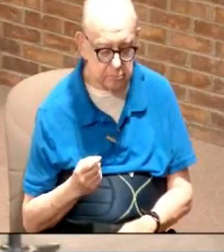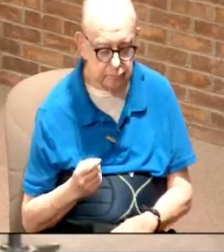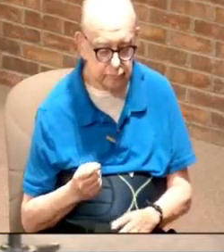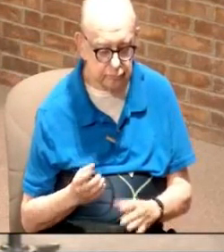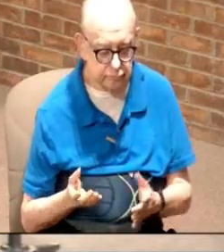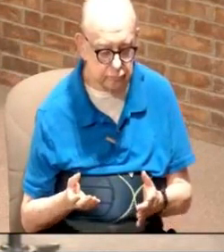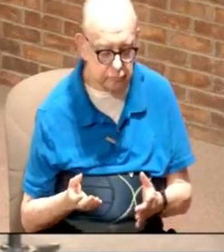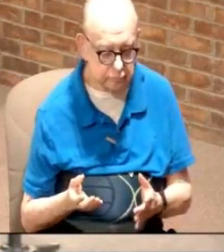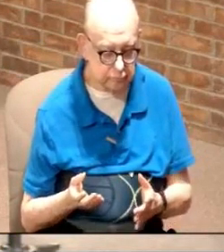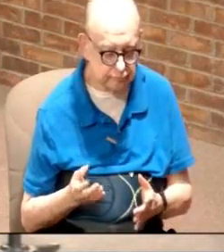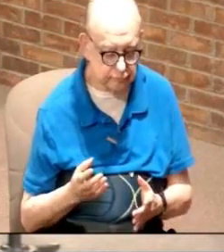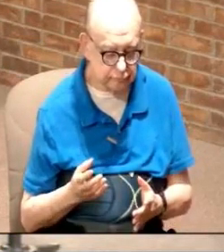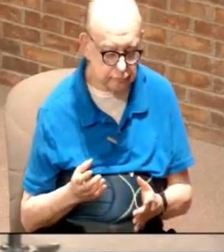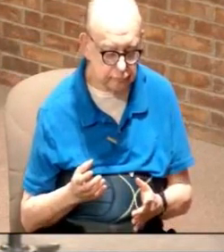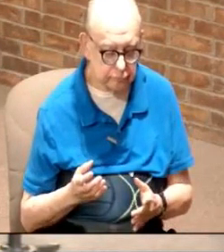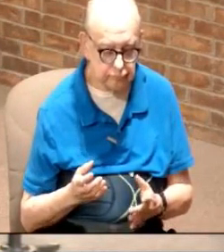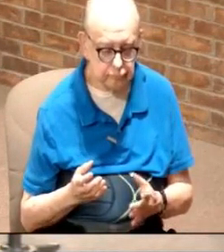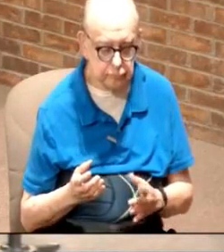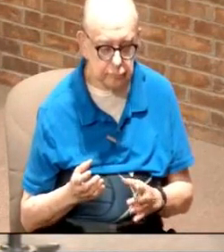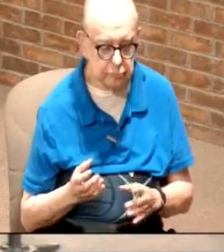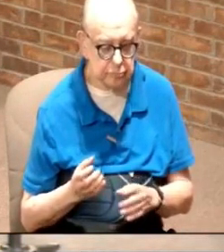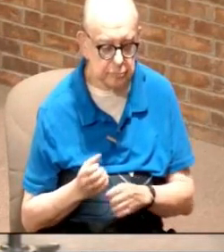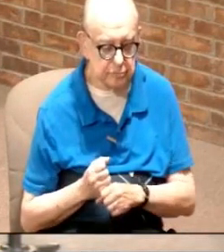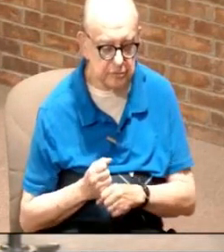you we begin to love each other